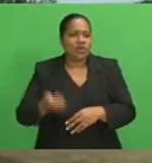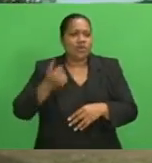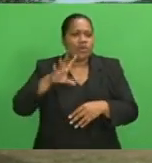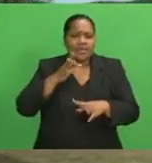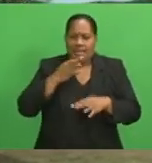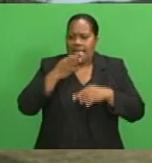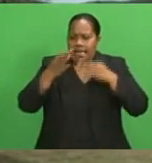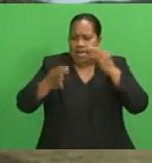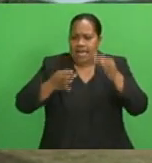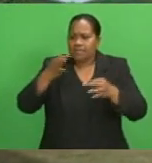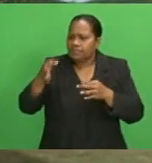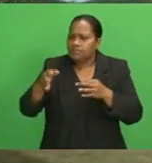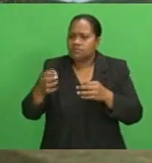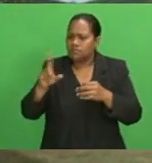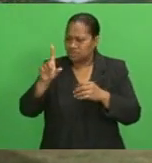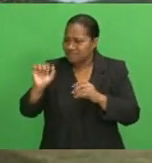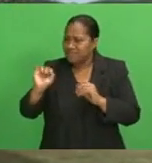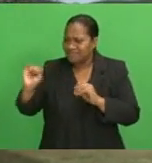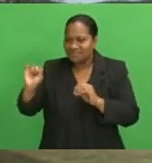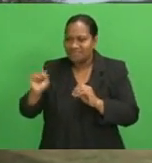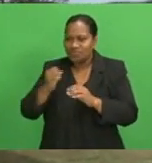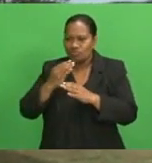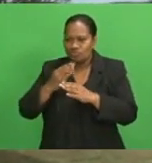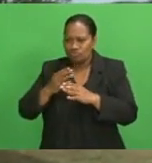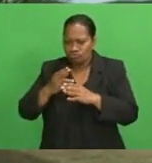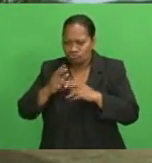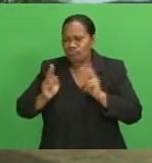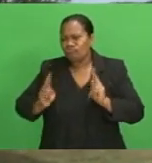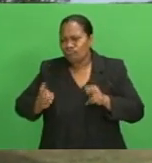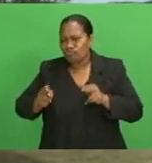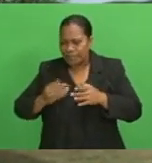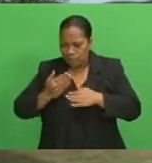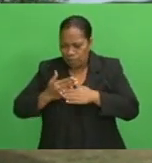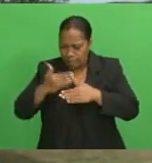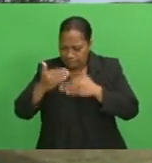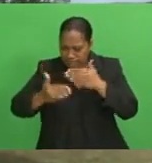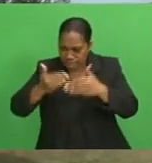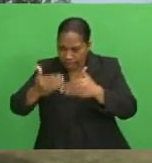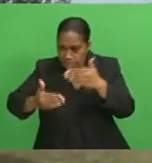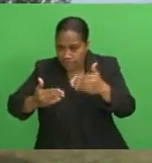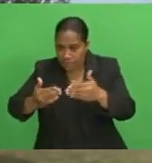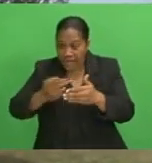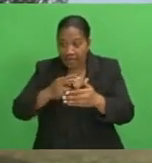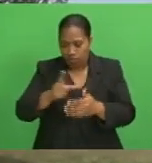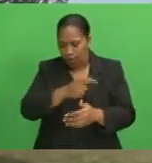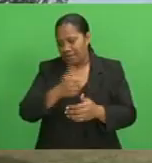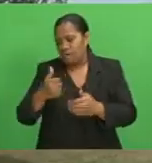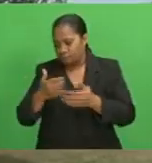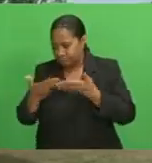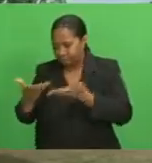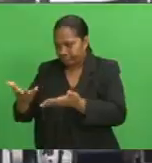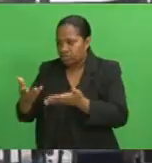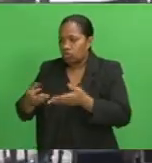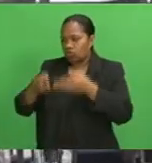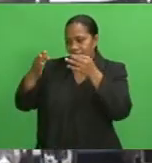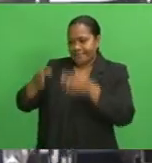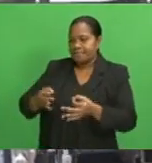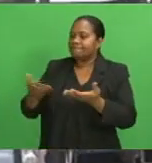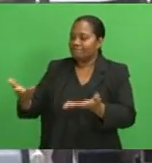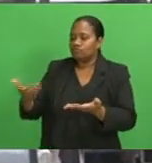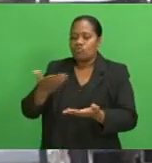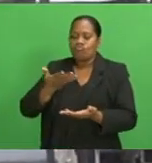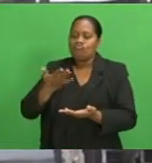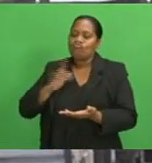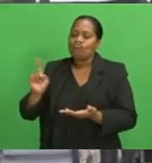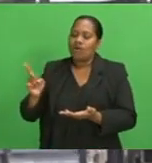go through their normal due diligence, the normal process that they have, and then we will come back to them with a decision on the request that they have. The expansion